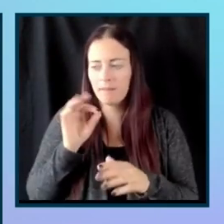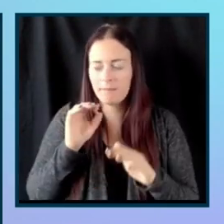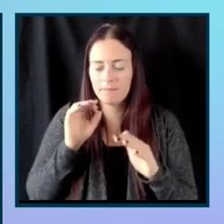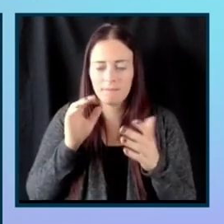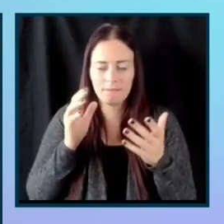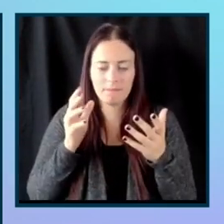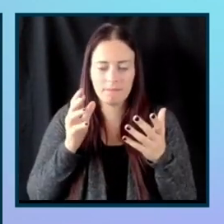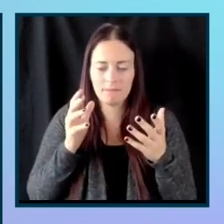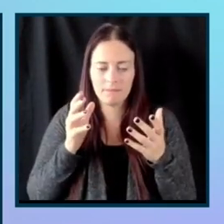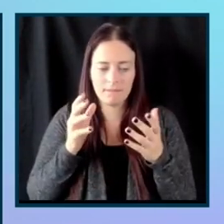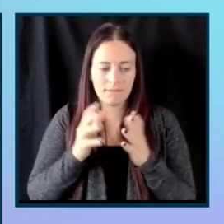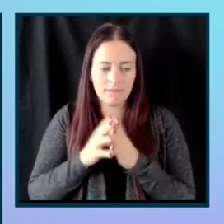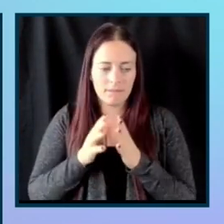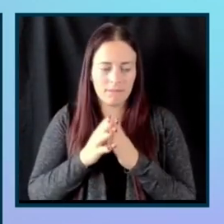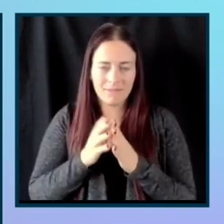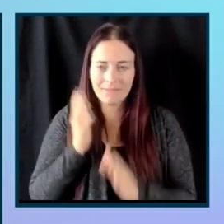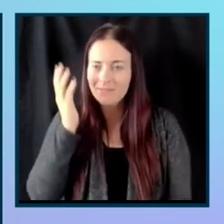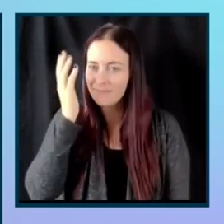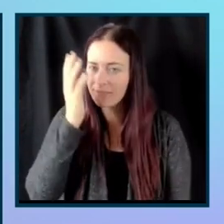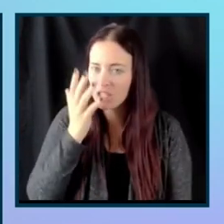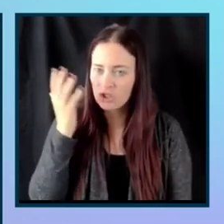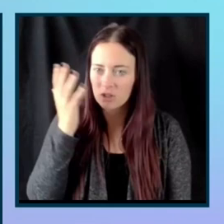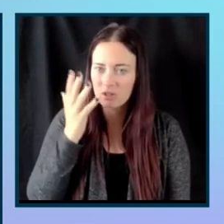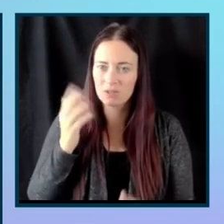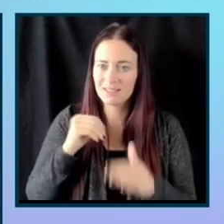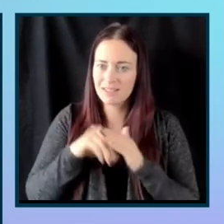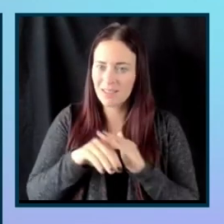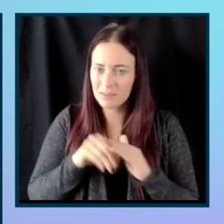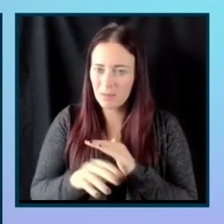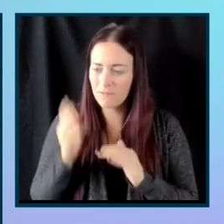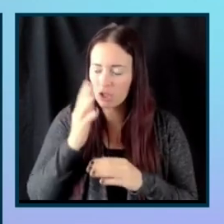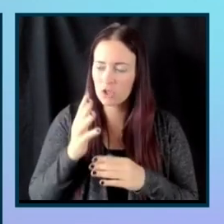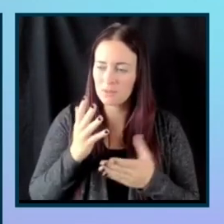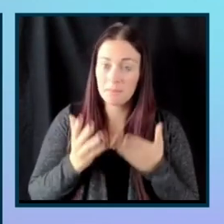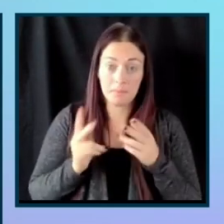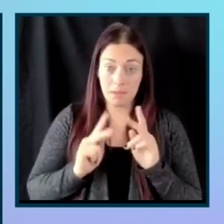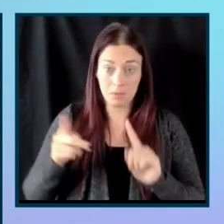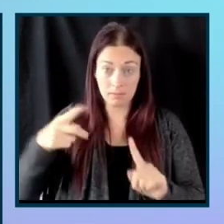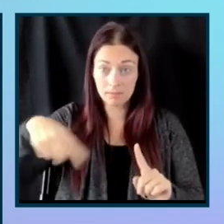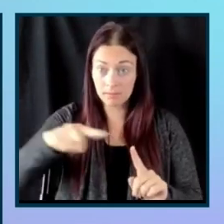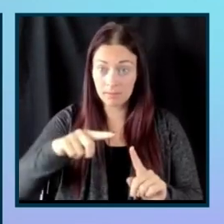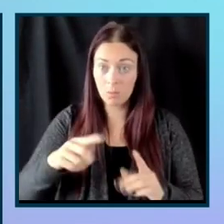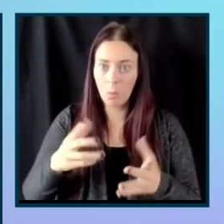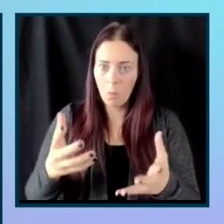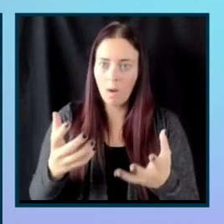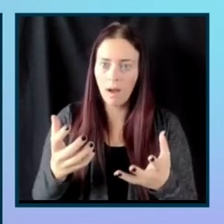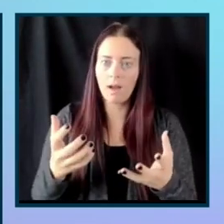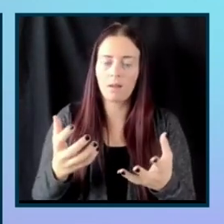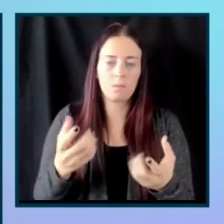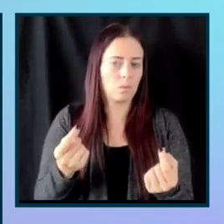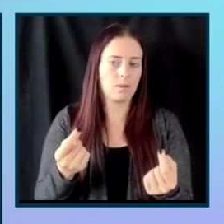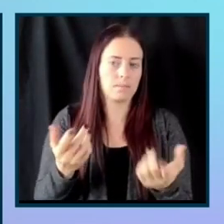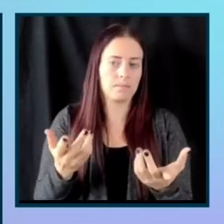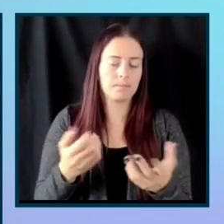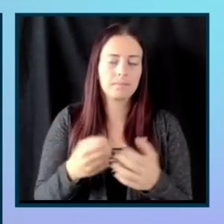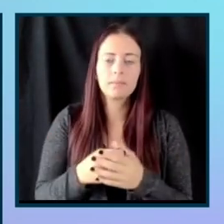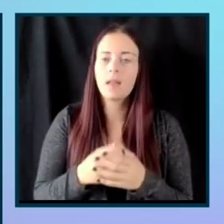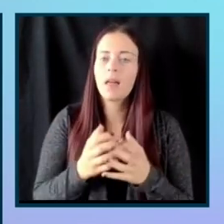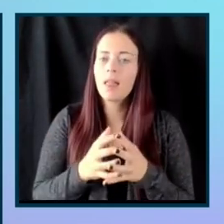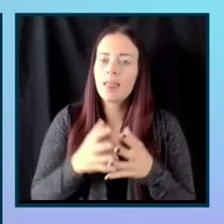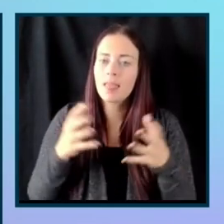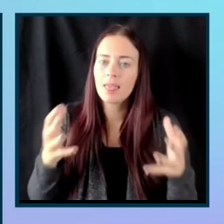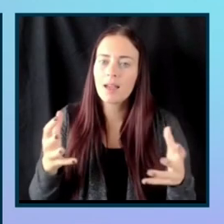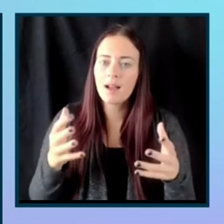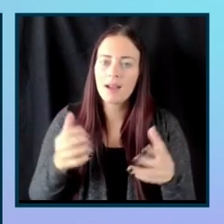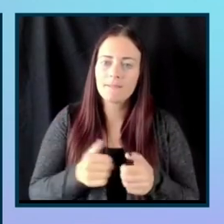accessibility features people may want. And so because there's a lot of